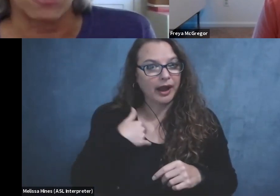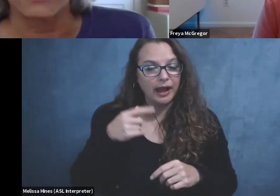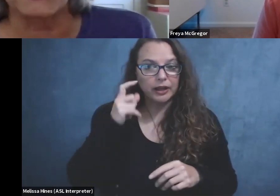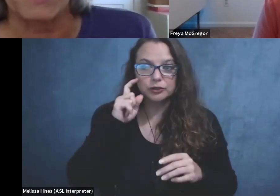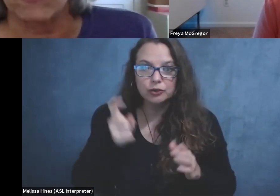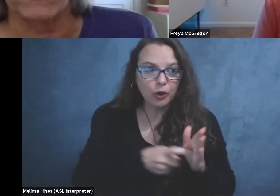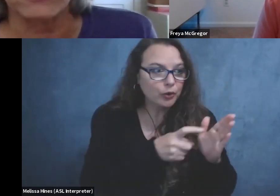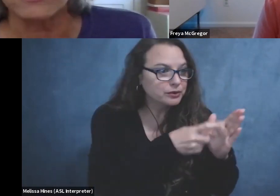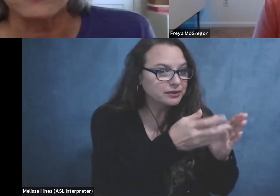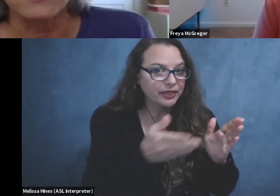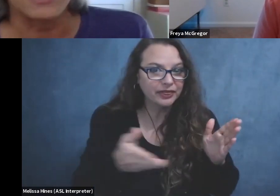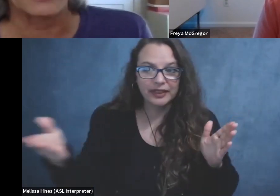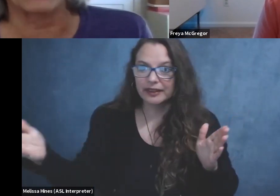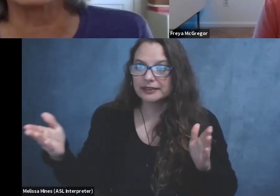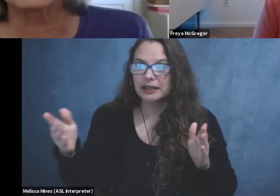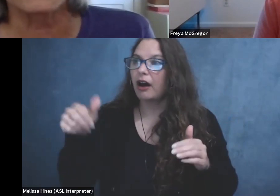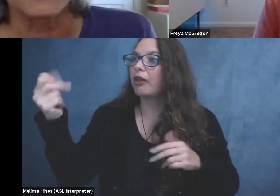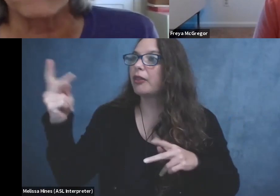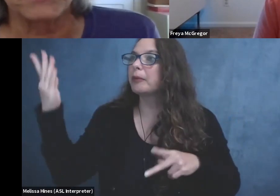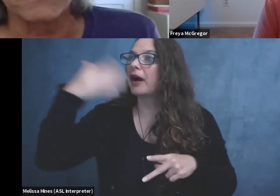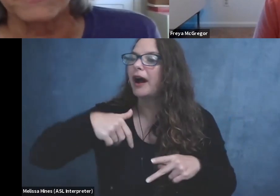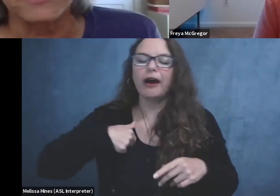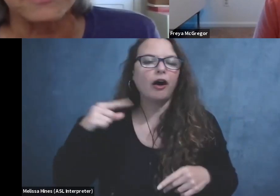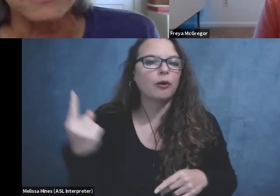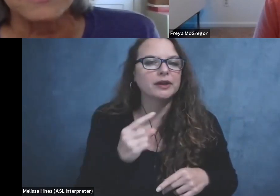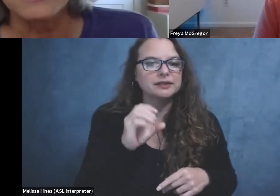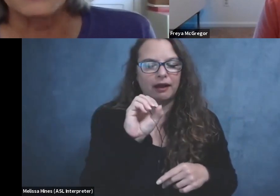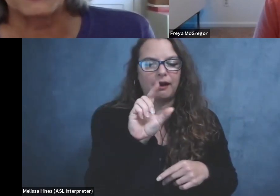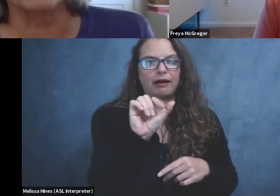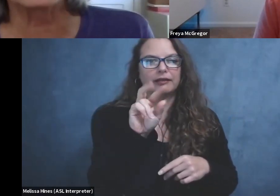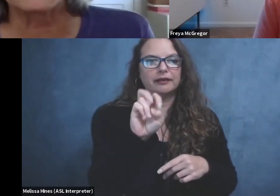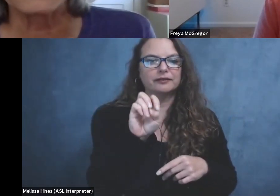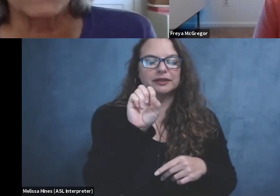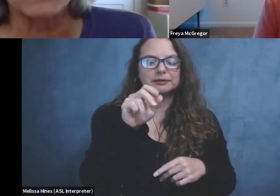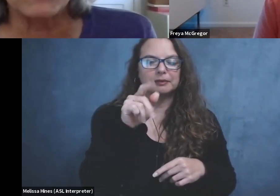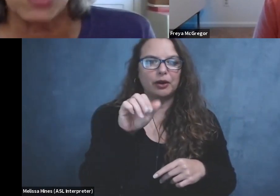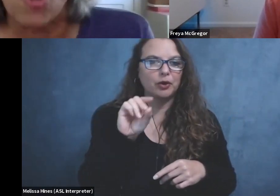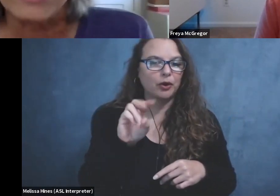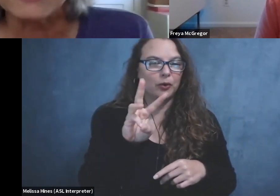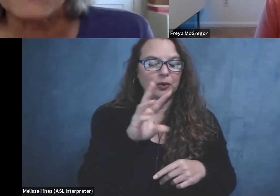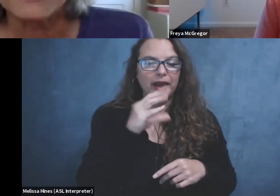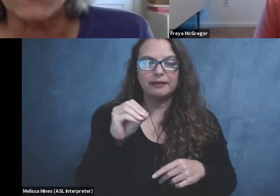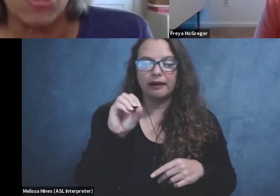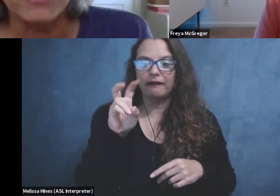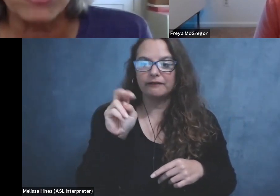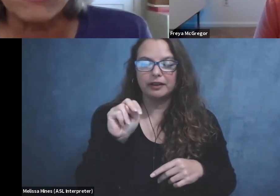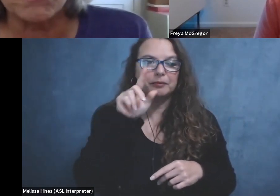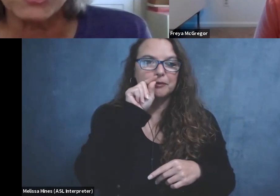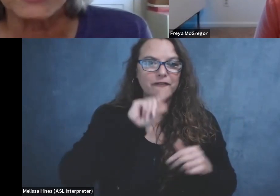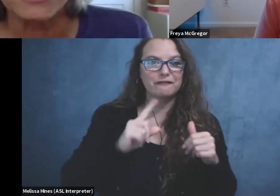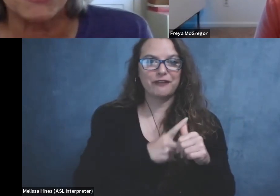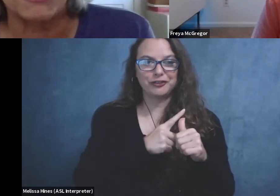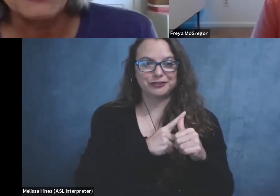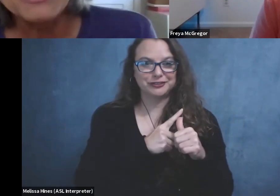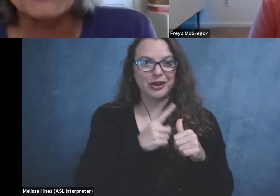always get the olive sparrow first and I always get the oven bird first. And I always get those toeys because they're all underneath